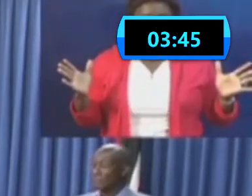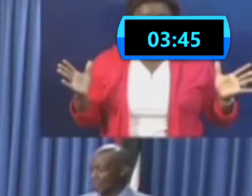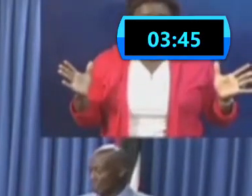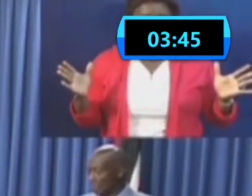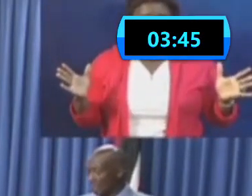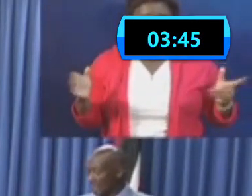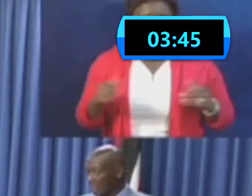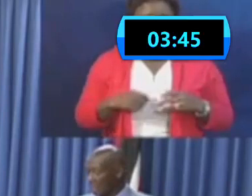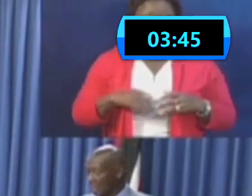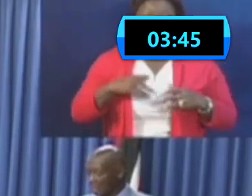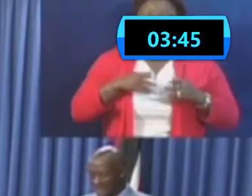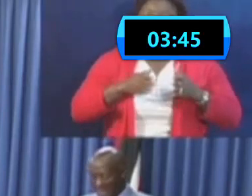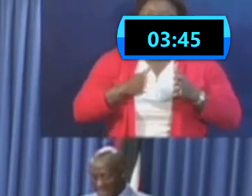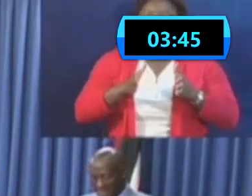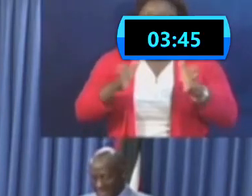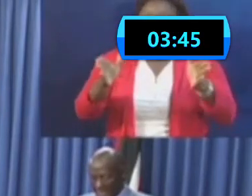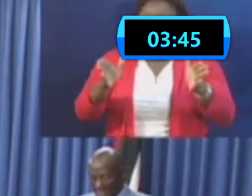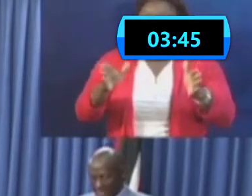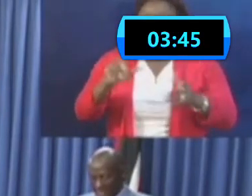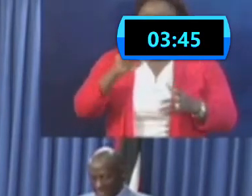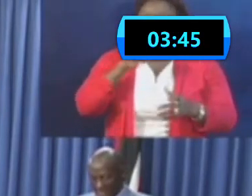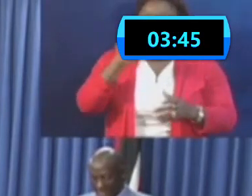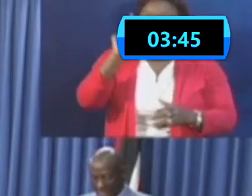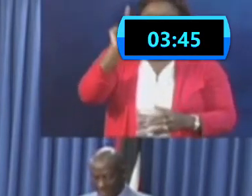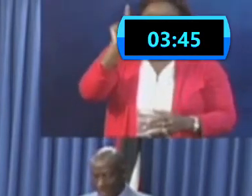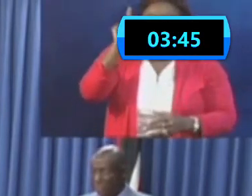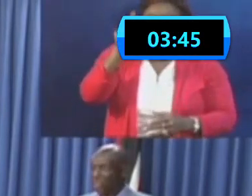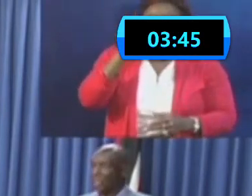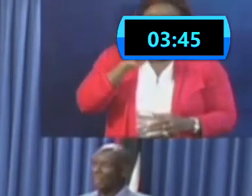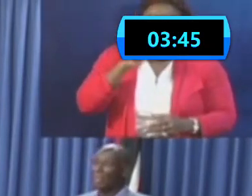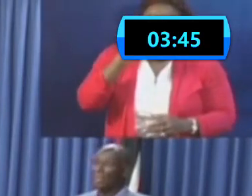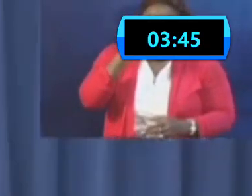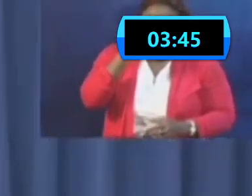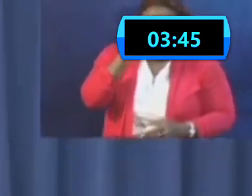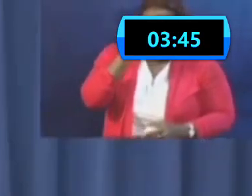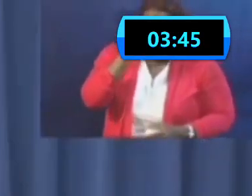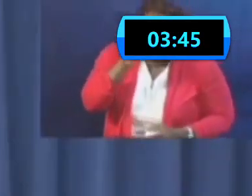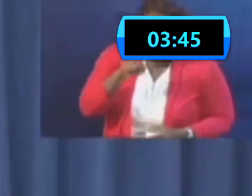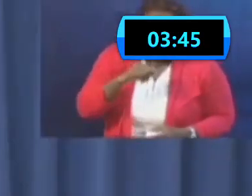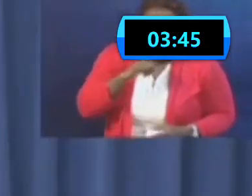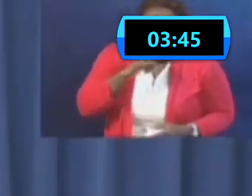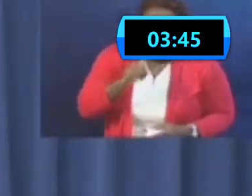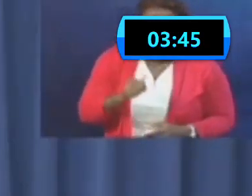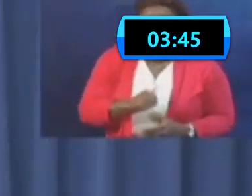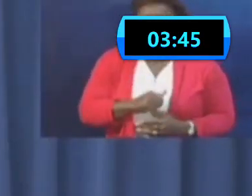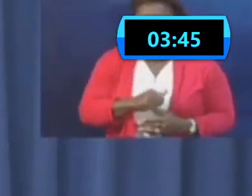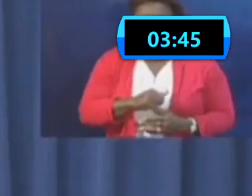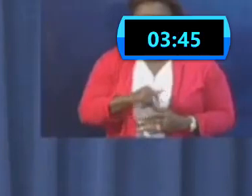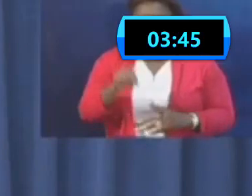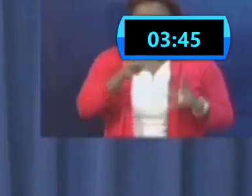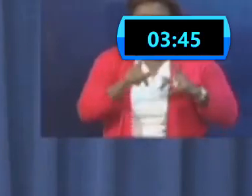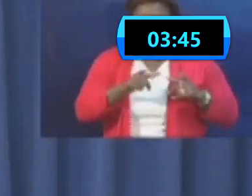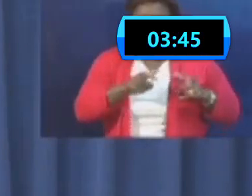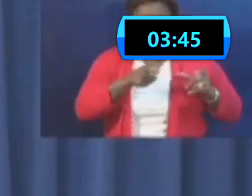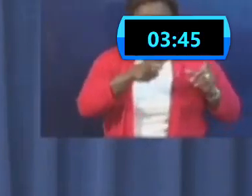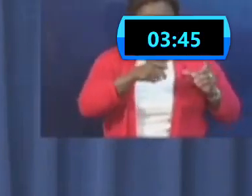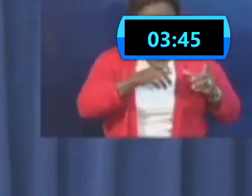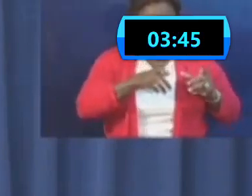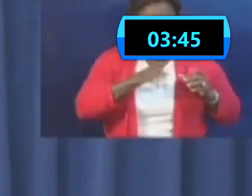ought not to take this position that persons who are COVID positive